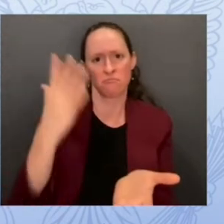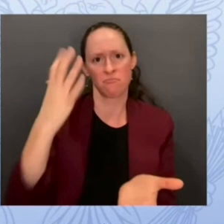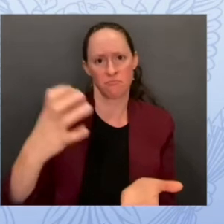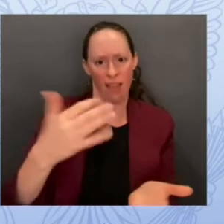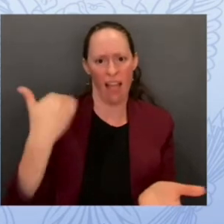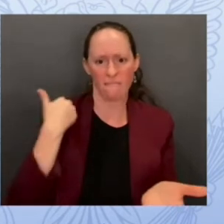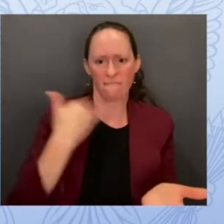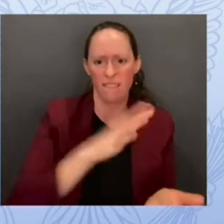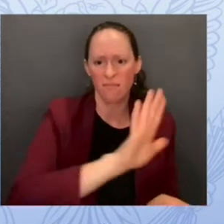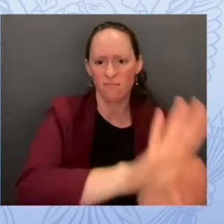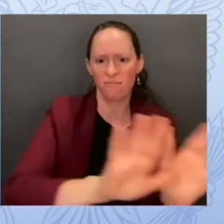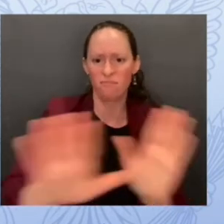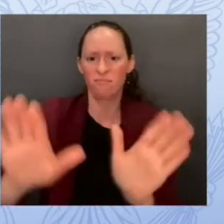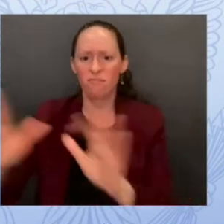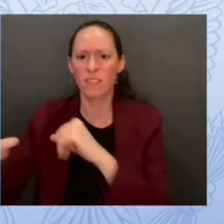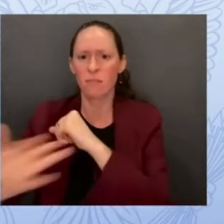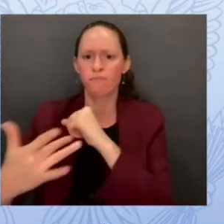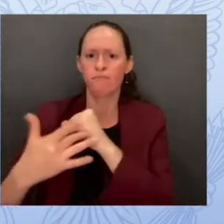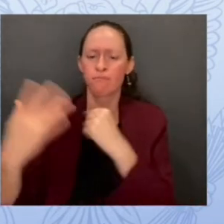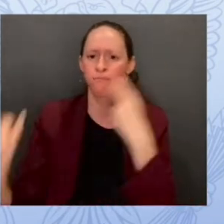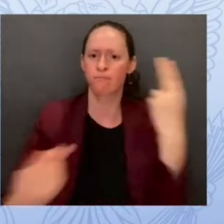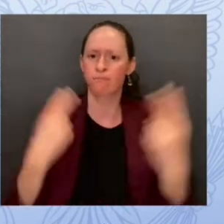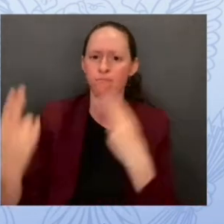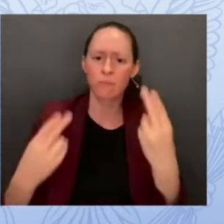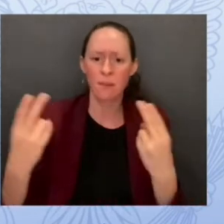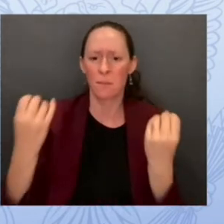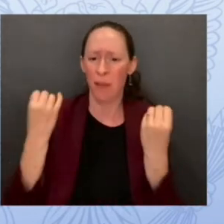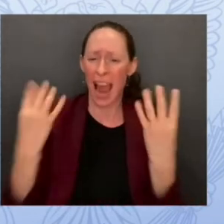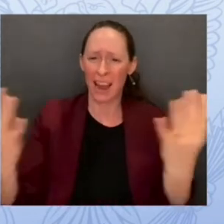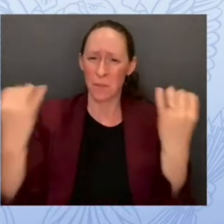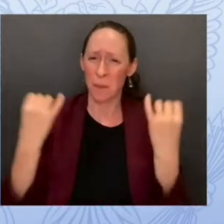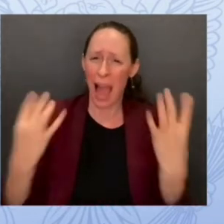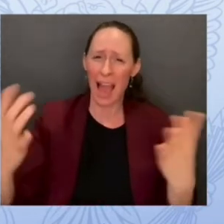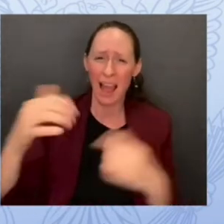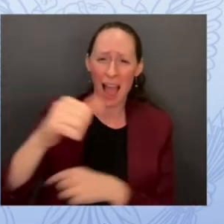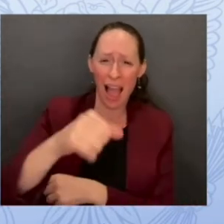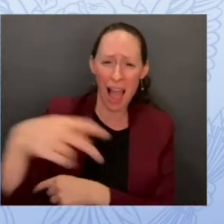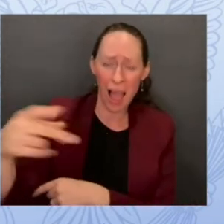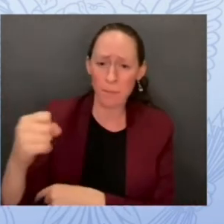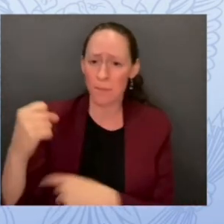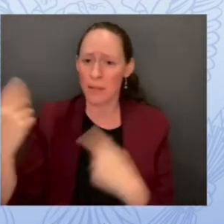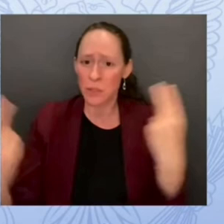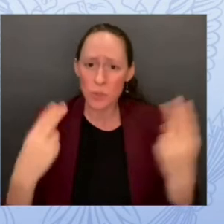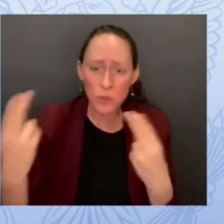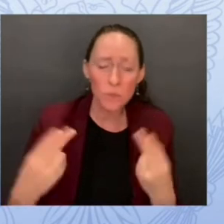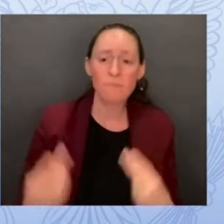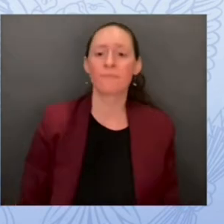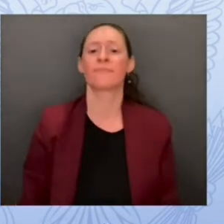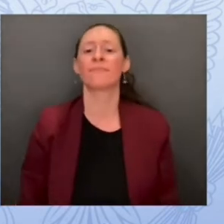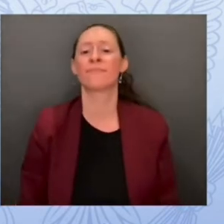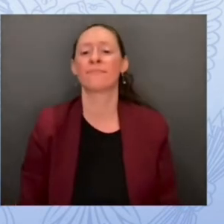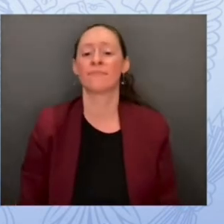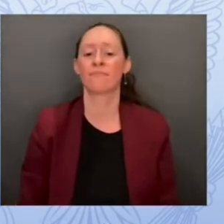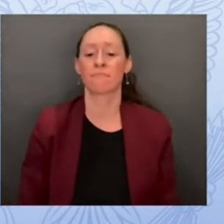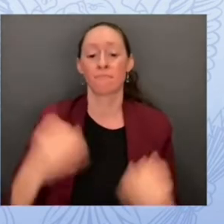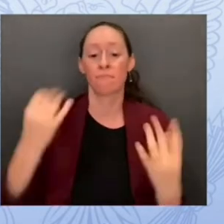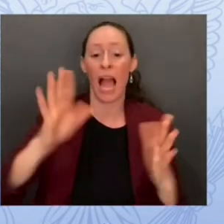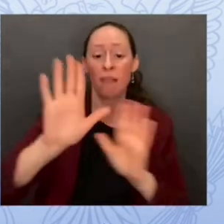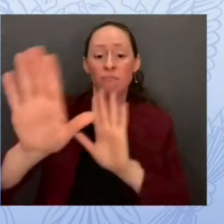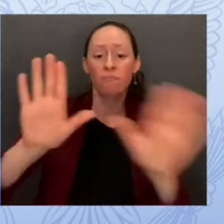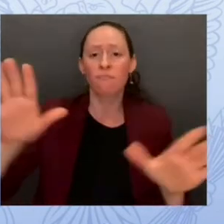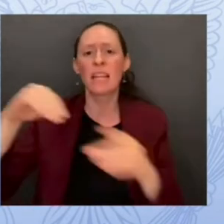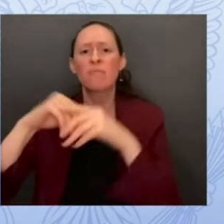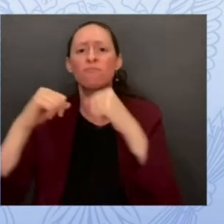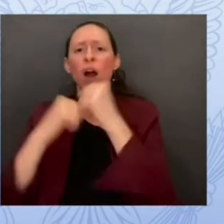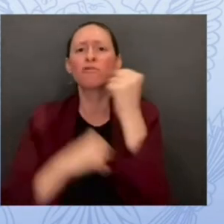are using or the digital infrastructure and systems our schools rely on. So when schools face cyber attacks, the impacts can be huge.